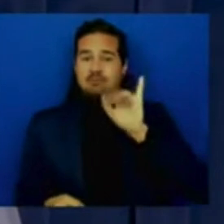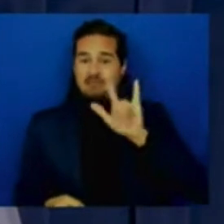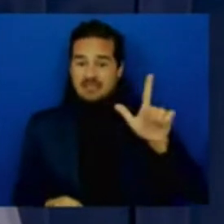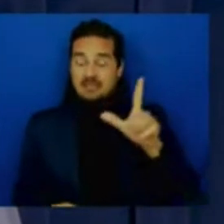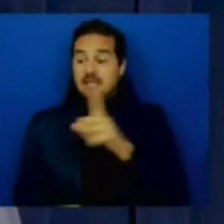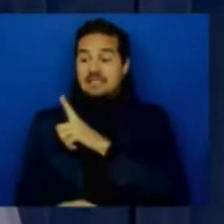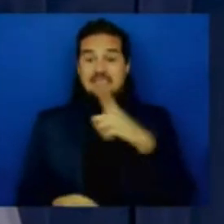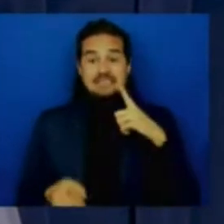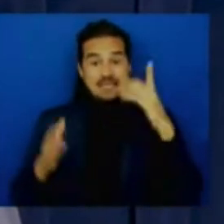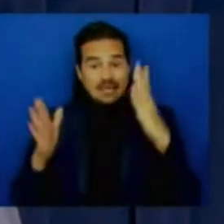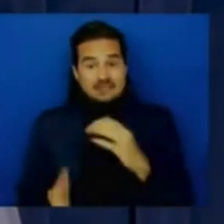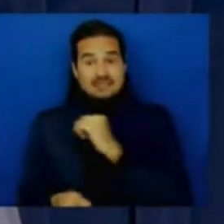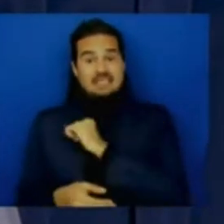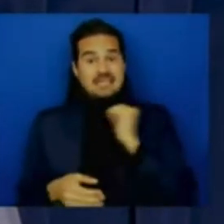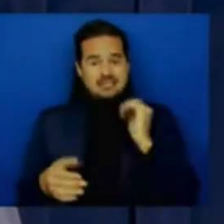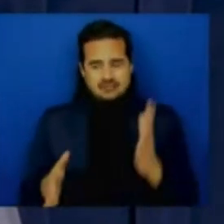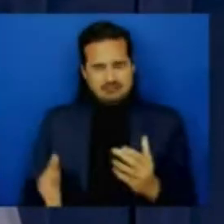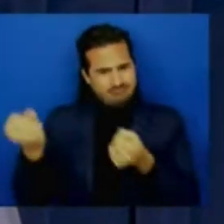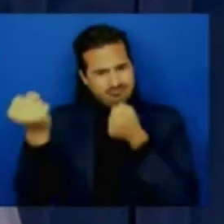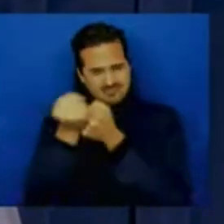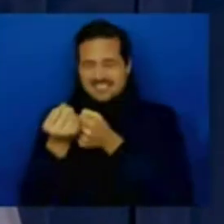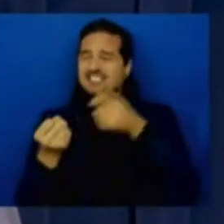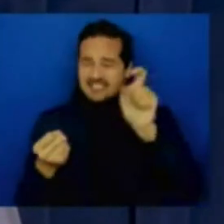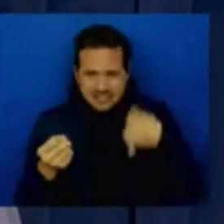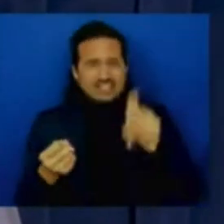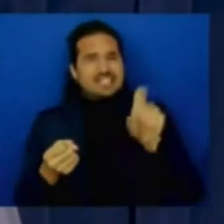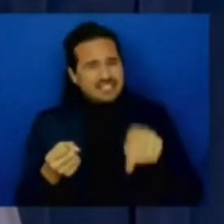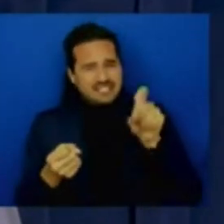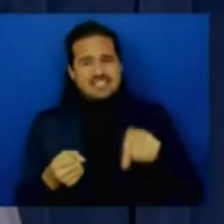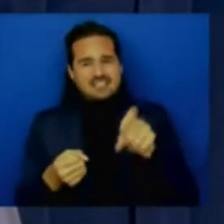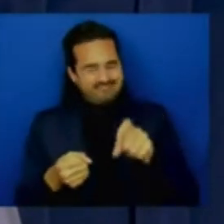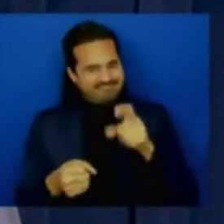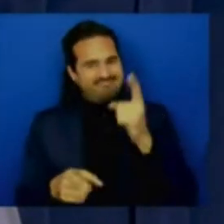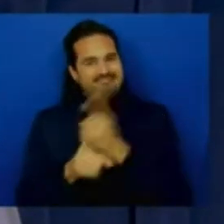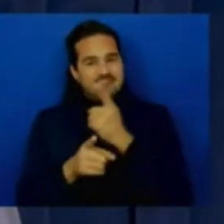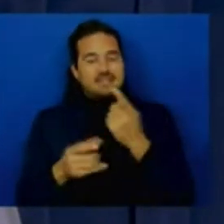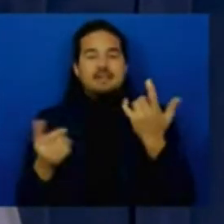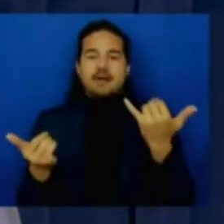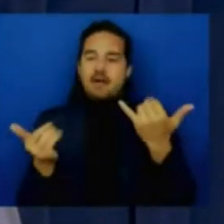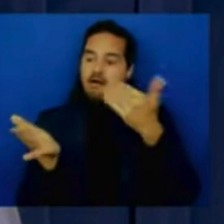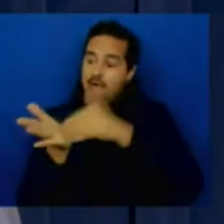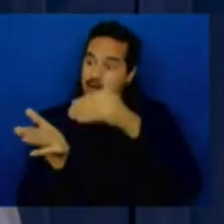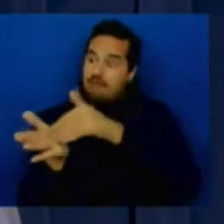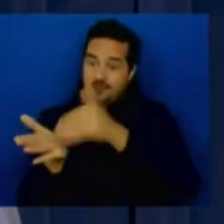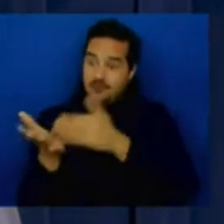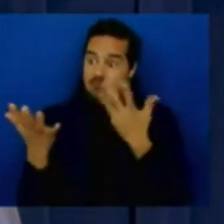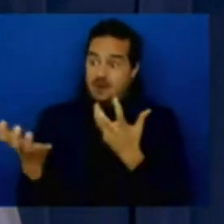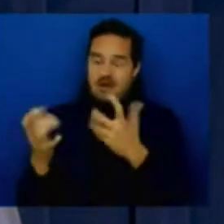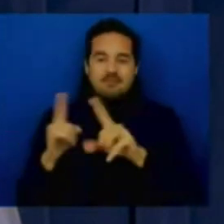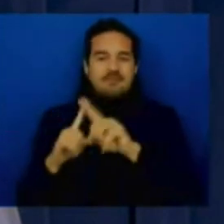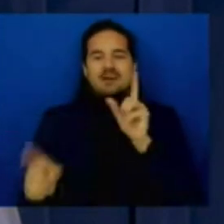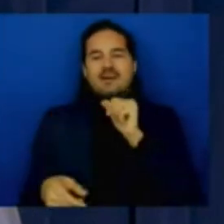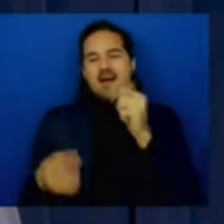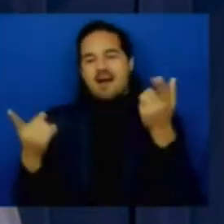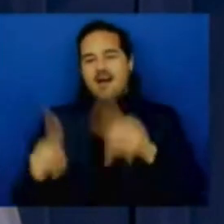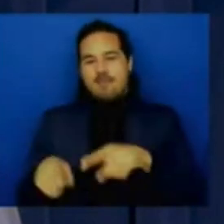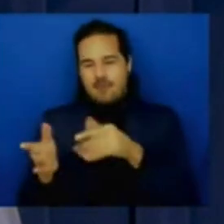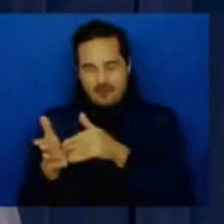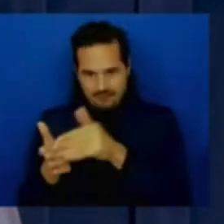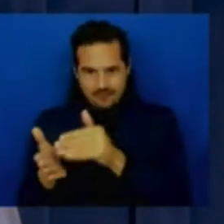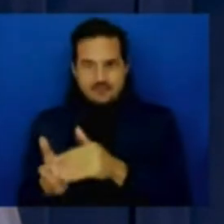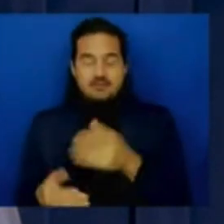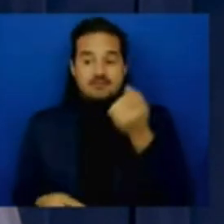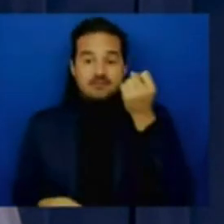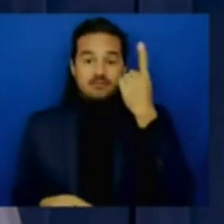the way we all would like it to be so often it's not the case but it's wonderful when that happens protecting millions and millions of